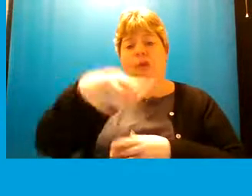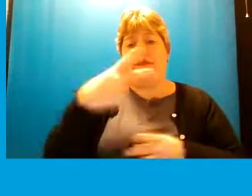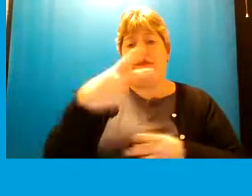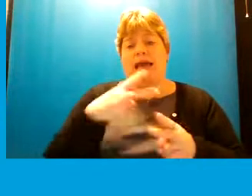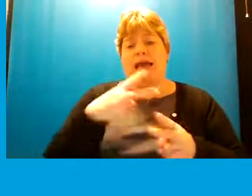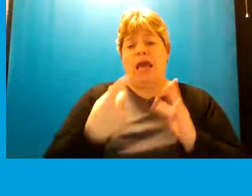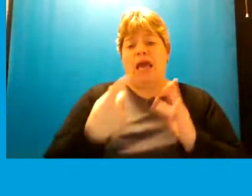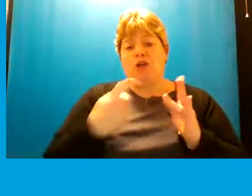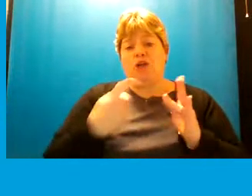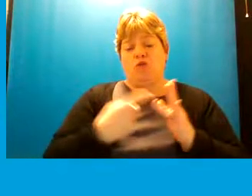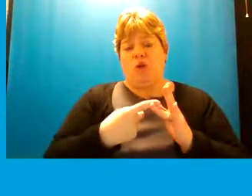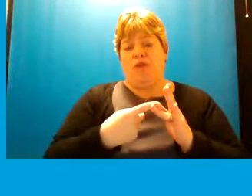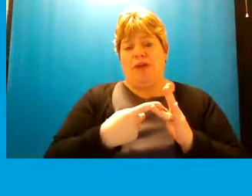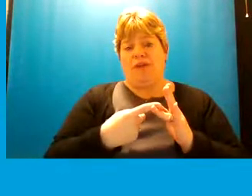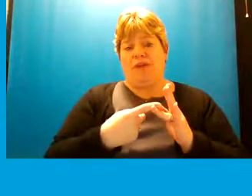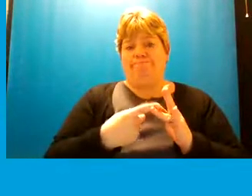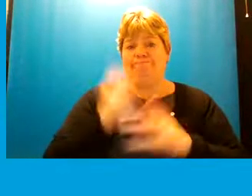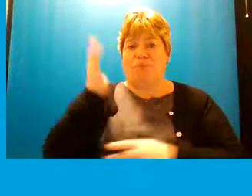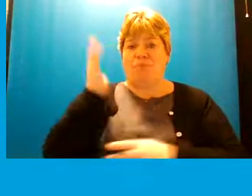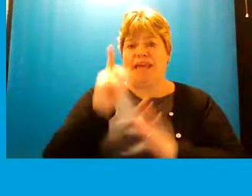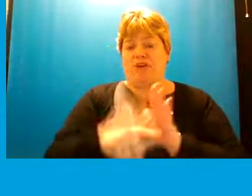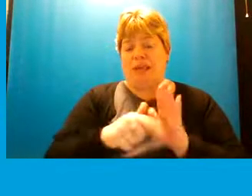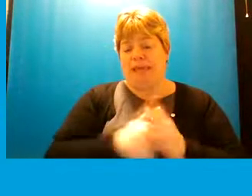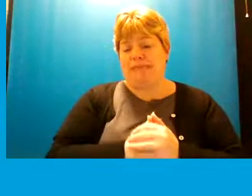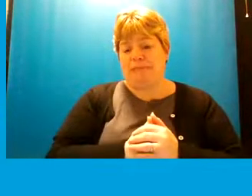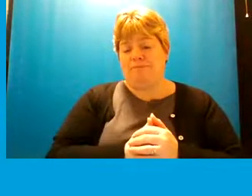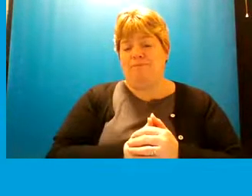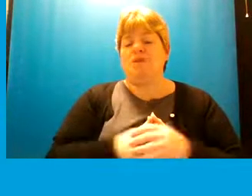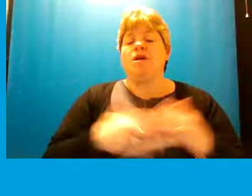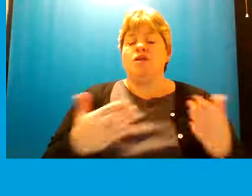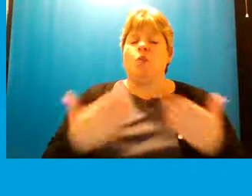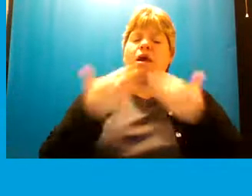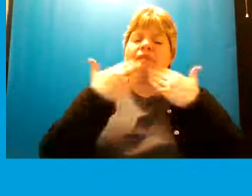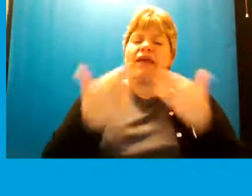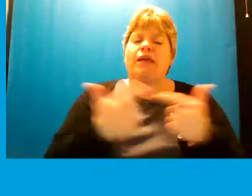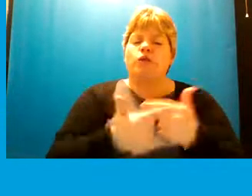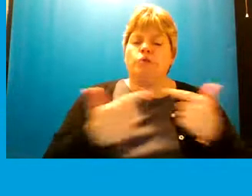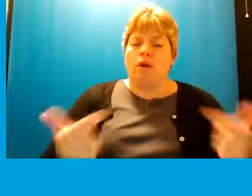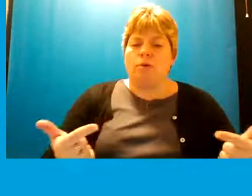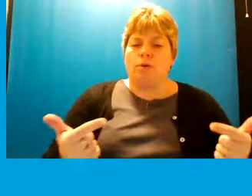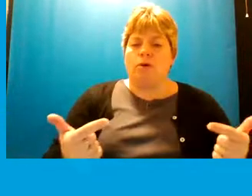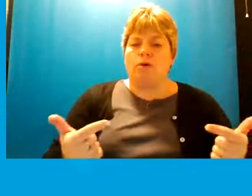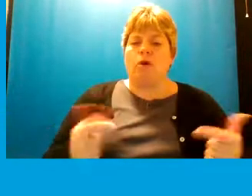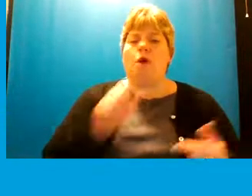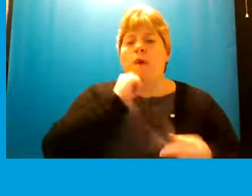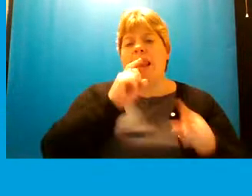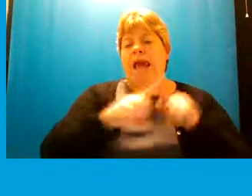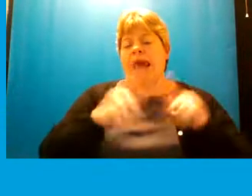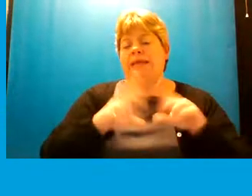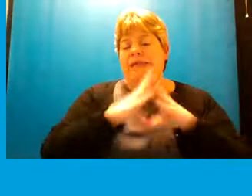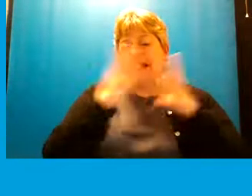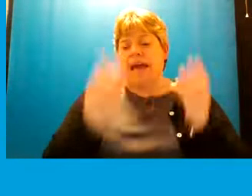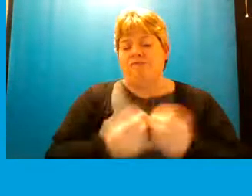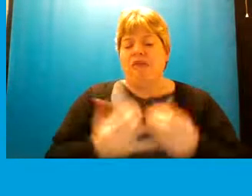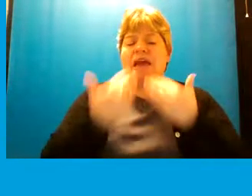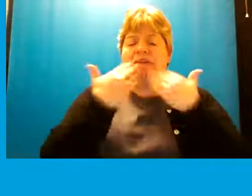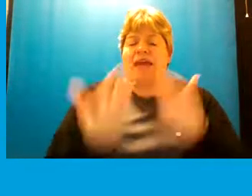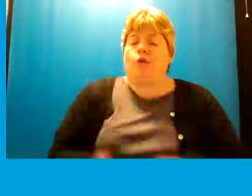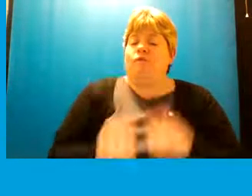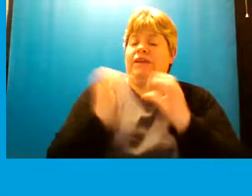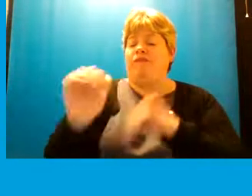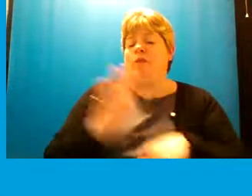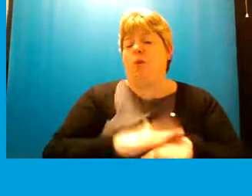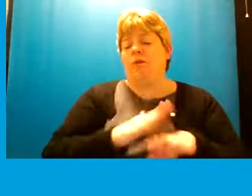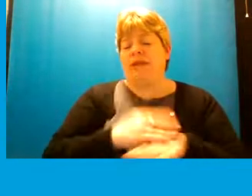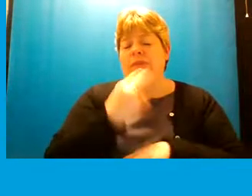showroom near you so there we go so again thank you so much we'll answer everything thank you for giving up your time this